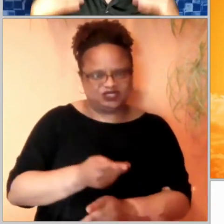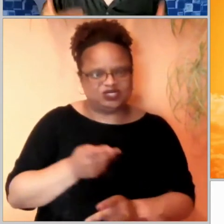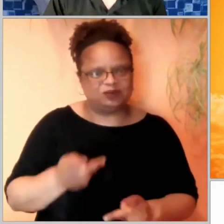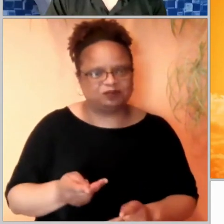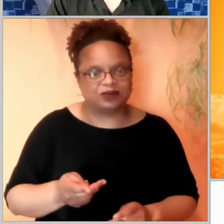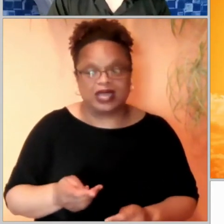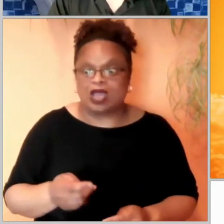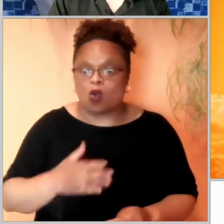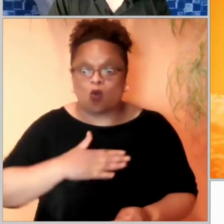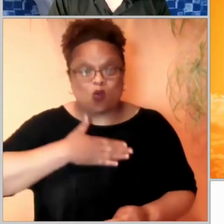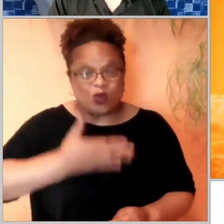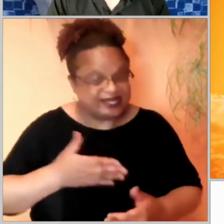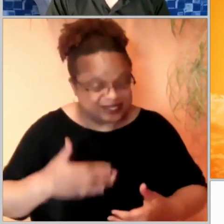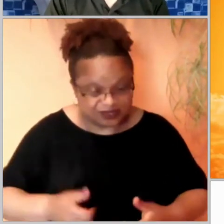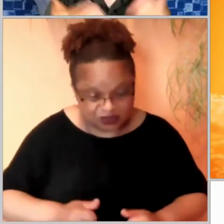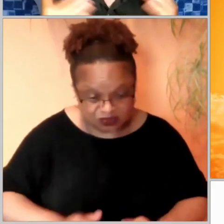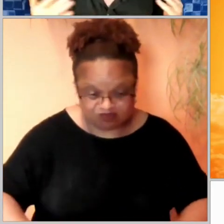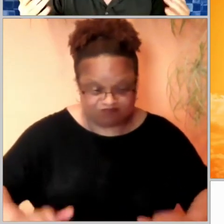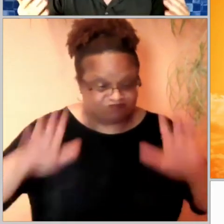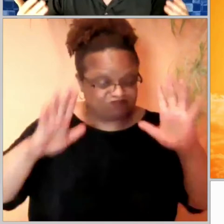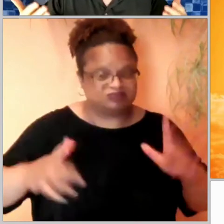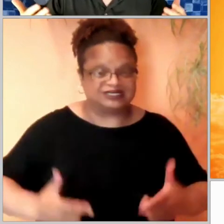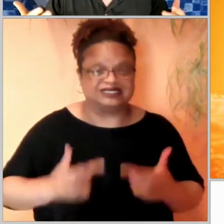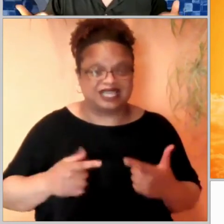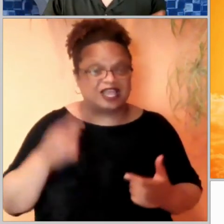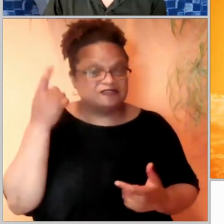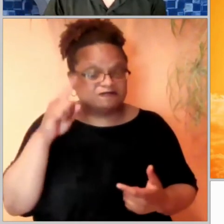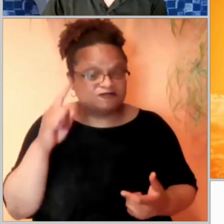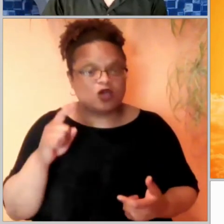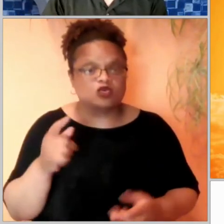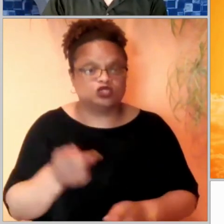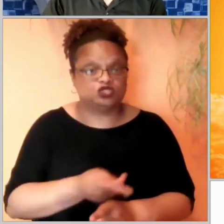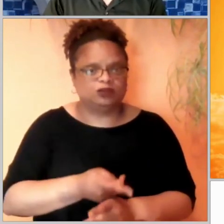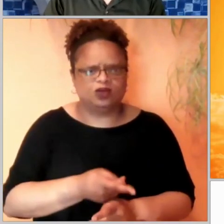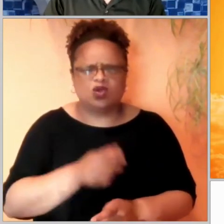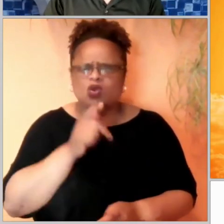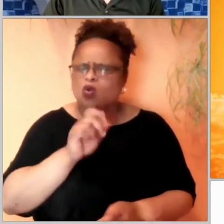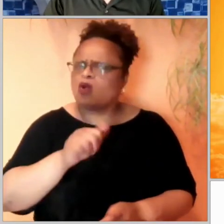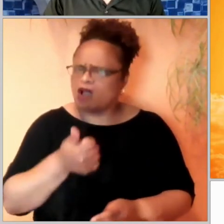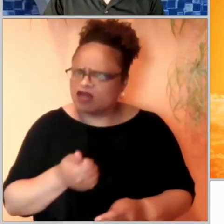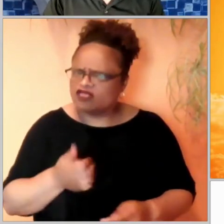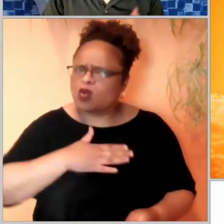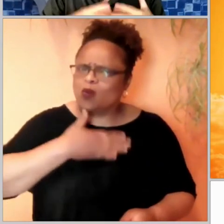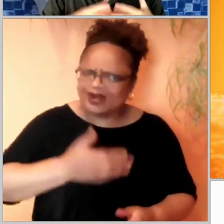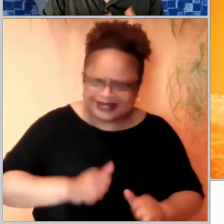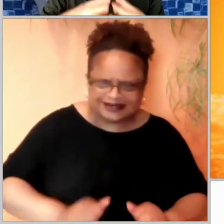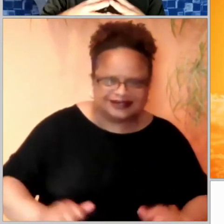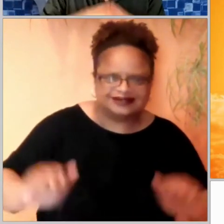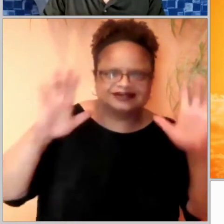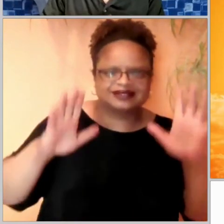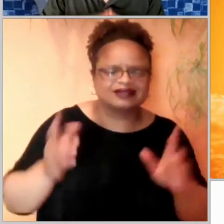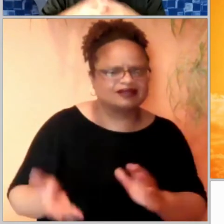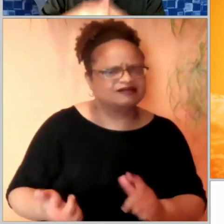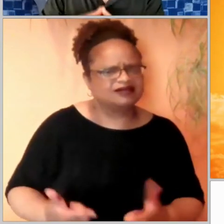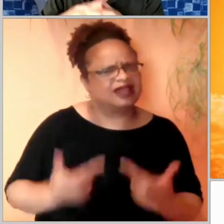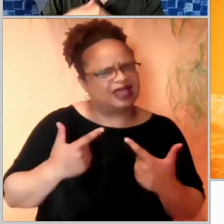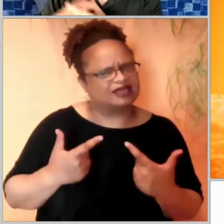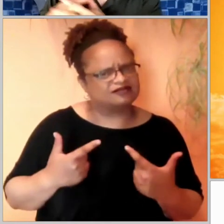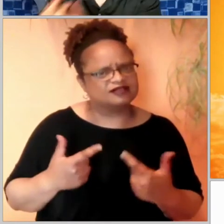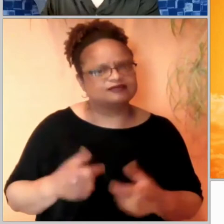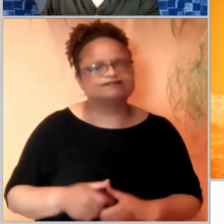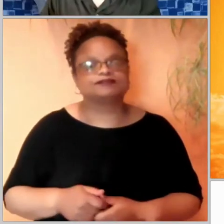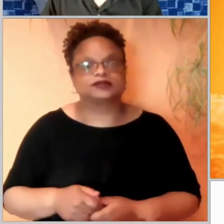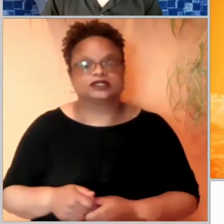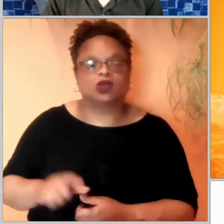willing to die for the sheep. Which other shepherd is going to do that? He is worried about the sheep that are also not in